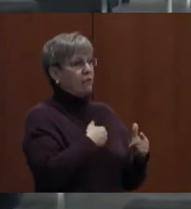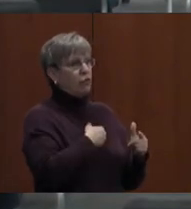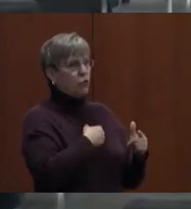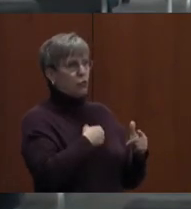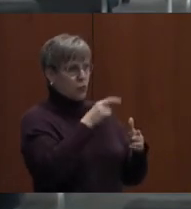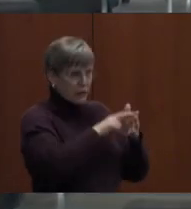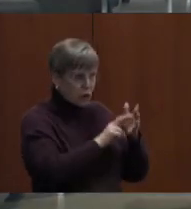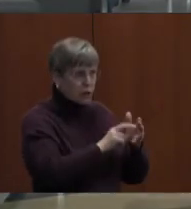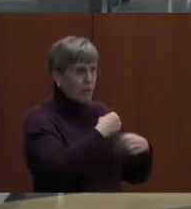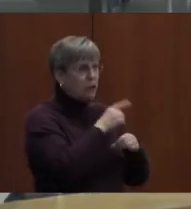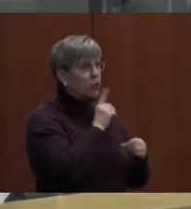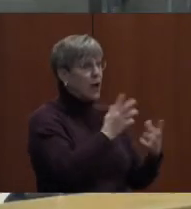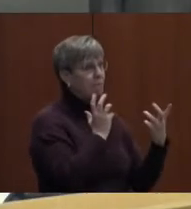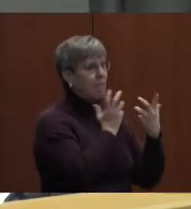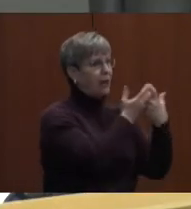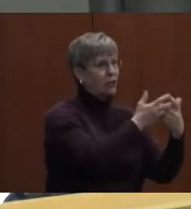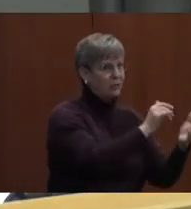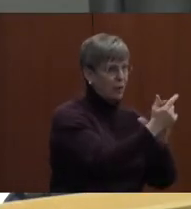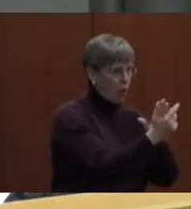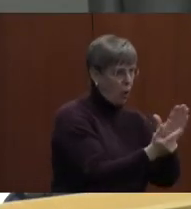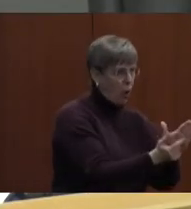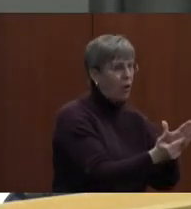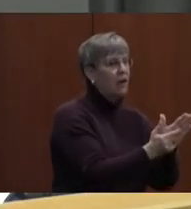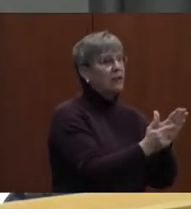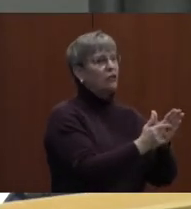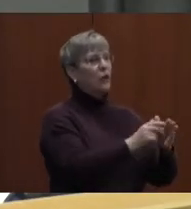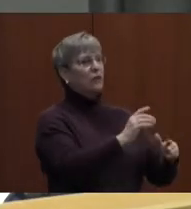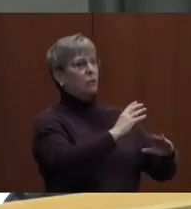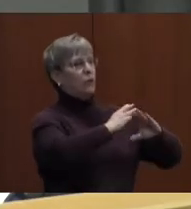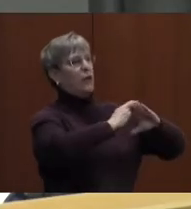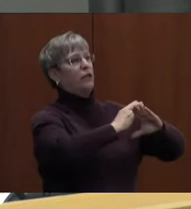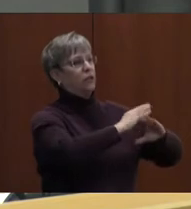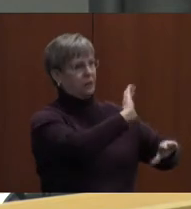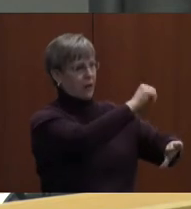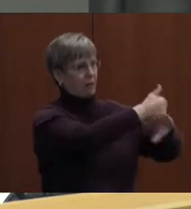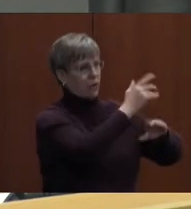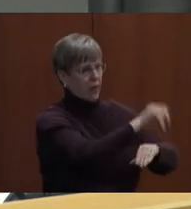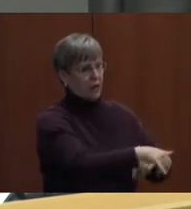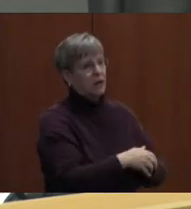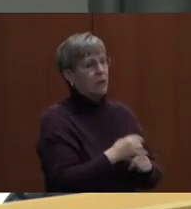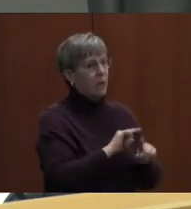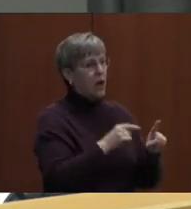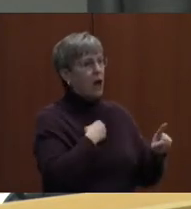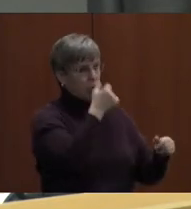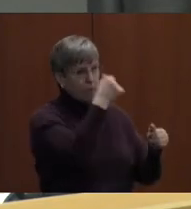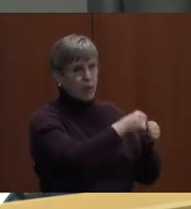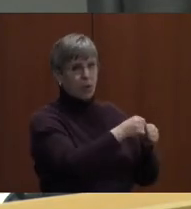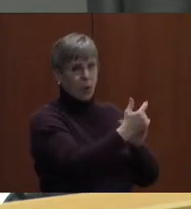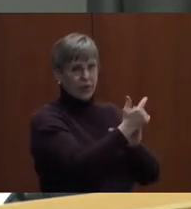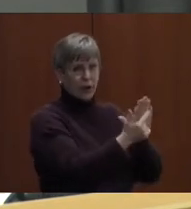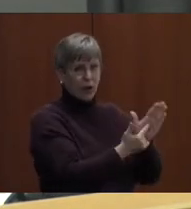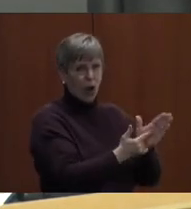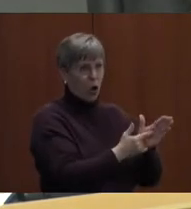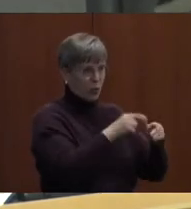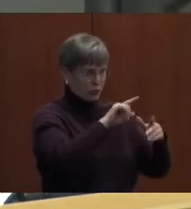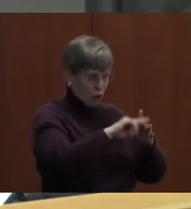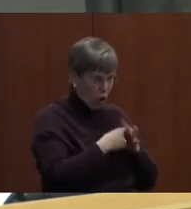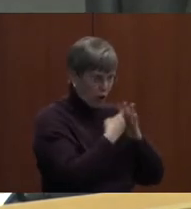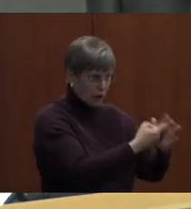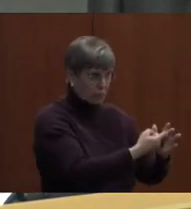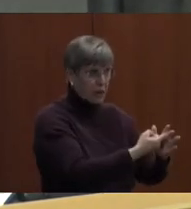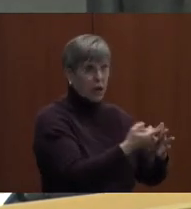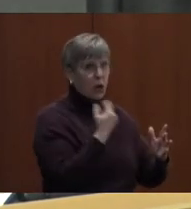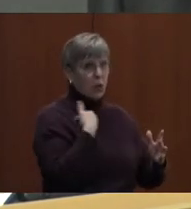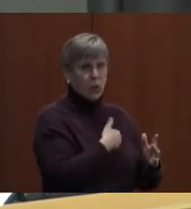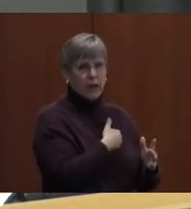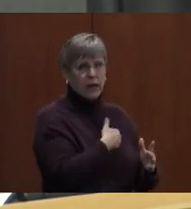And I think they put that in there. Again, it's kind of a safeguard, so it's kind of a good thing. But I, I remember when the law went into effect, we really haven't had